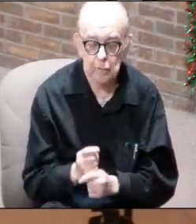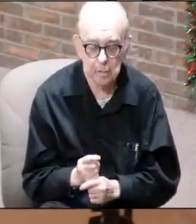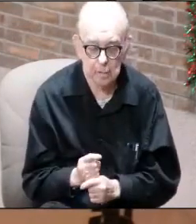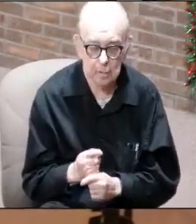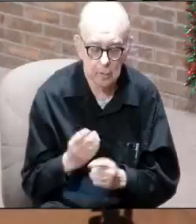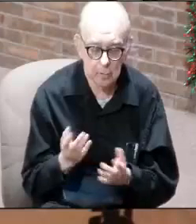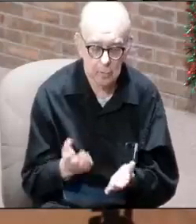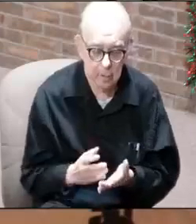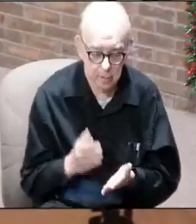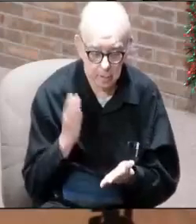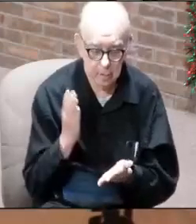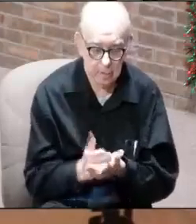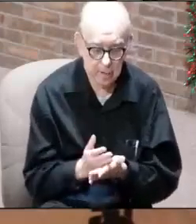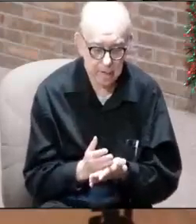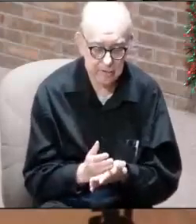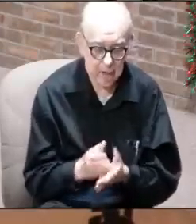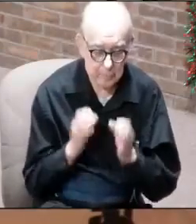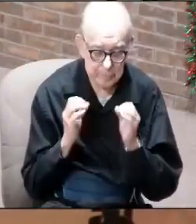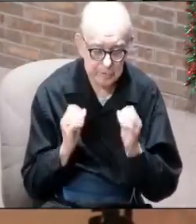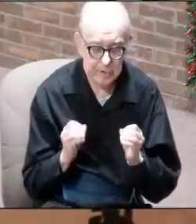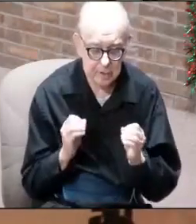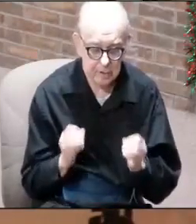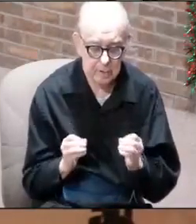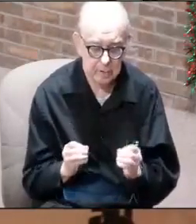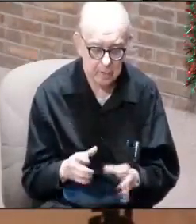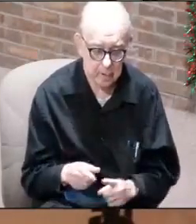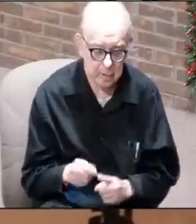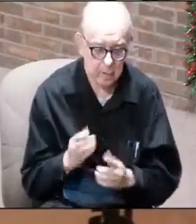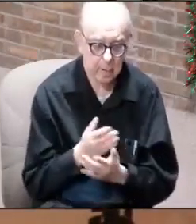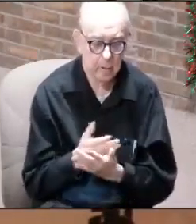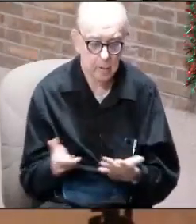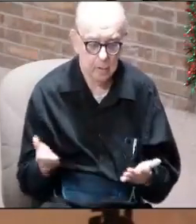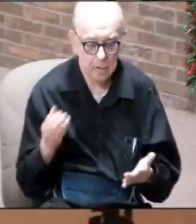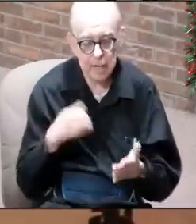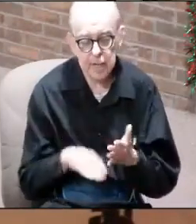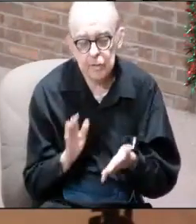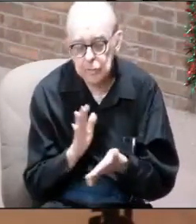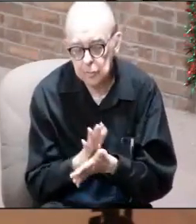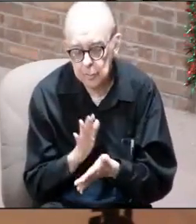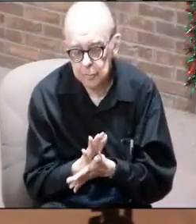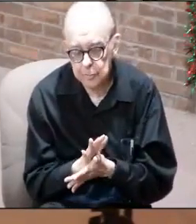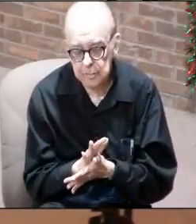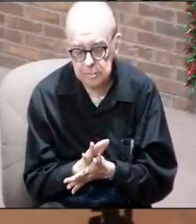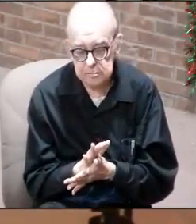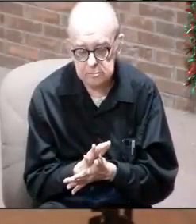We want you to stop teaching certain things in schools.